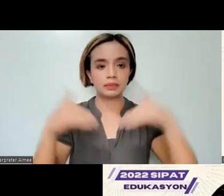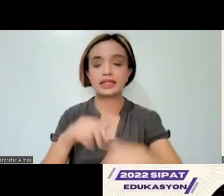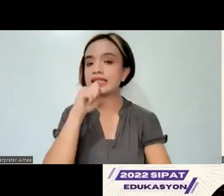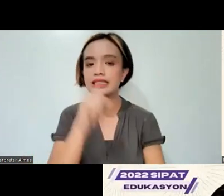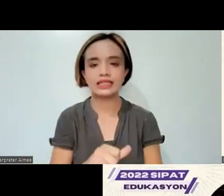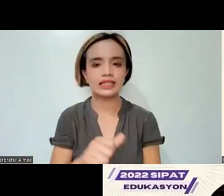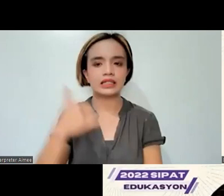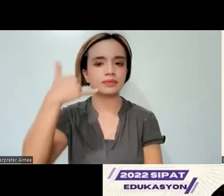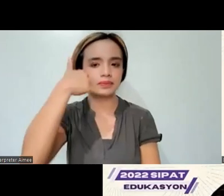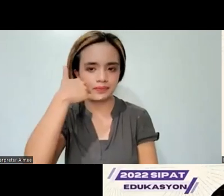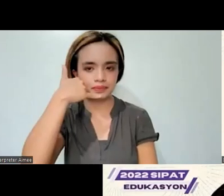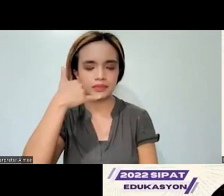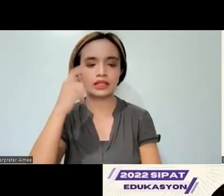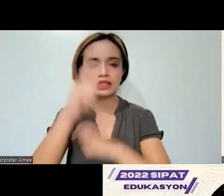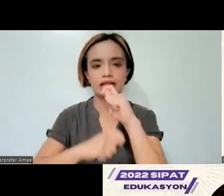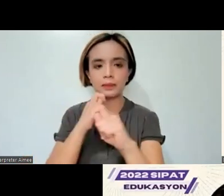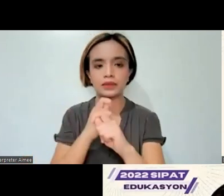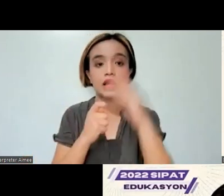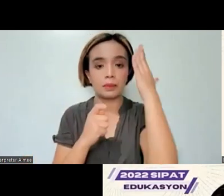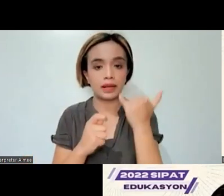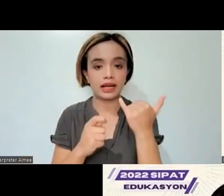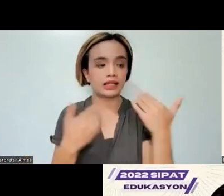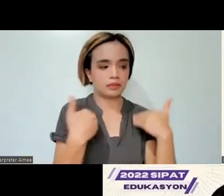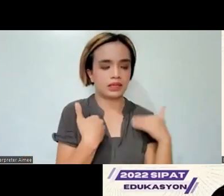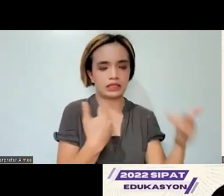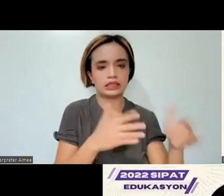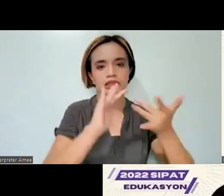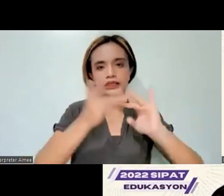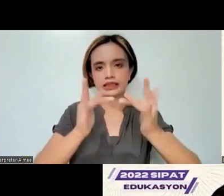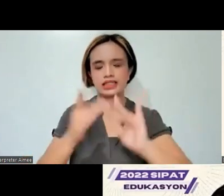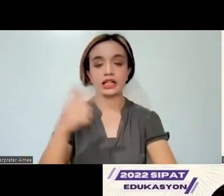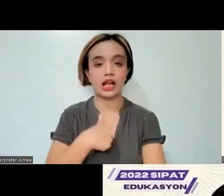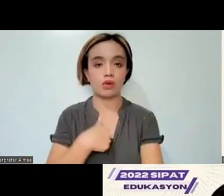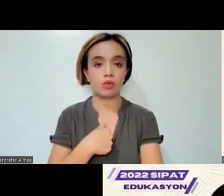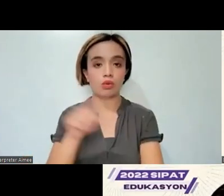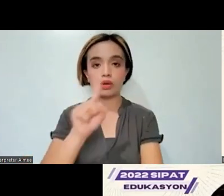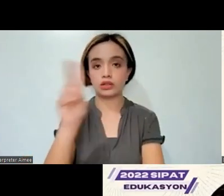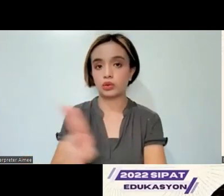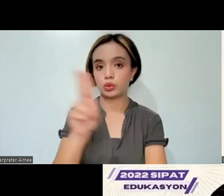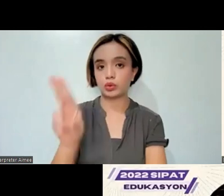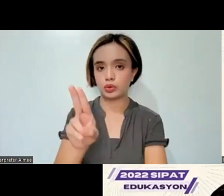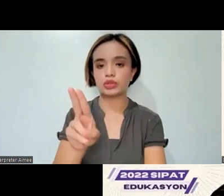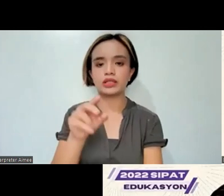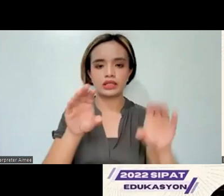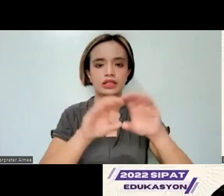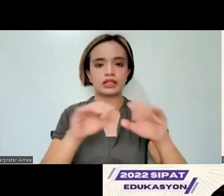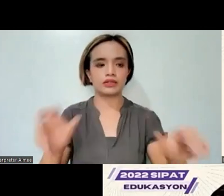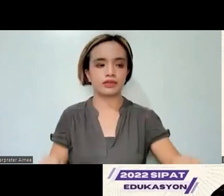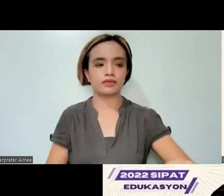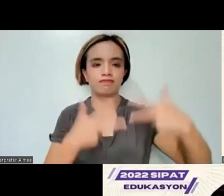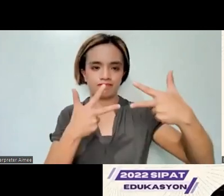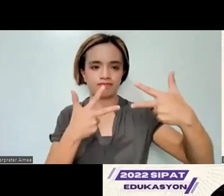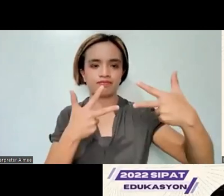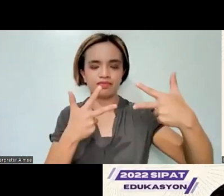because there was internet. And I used the platform, the video call platform.